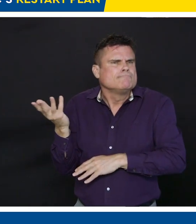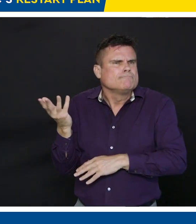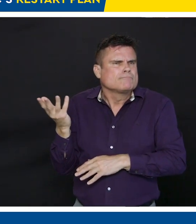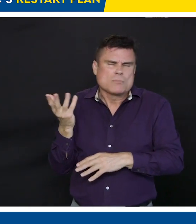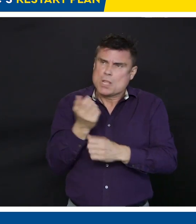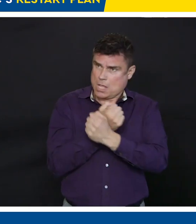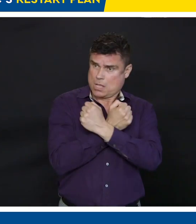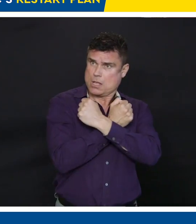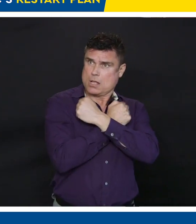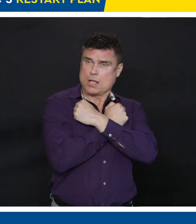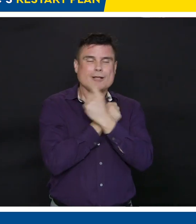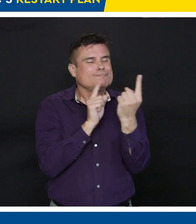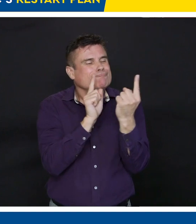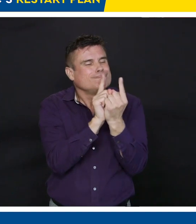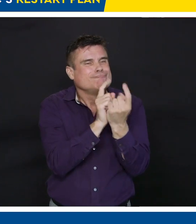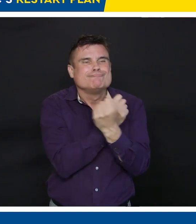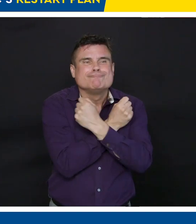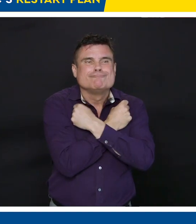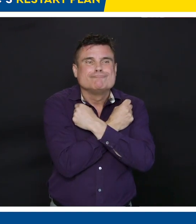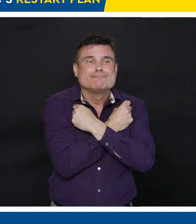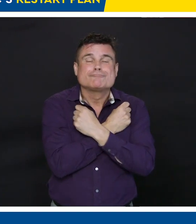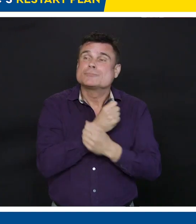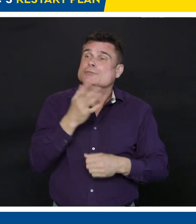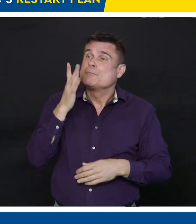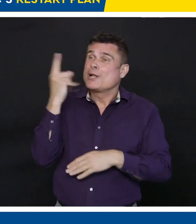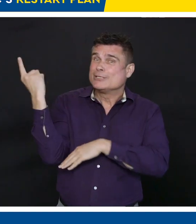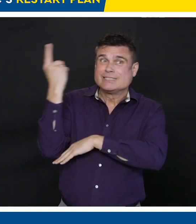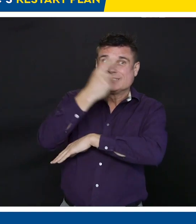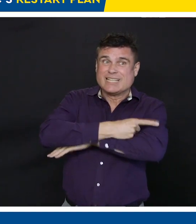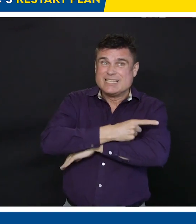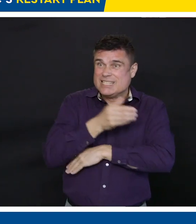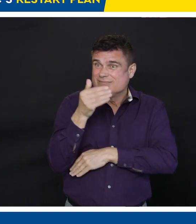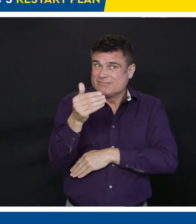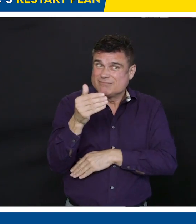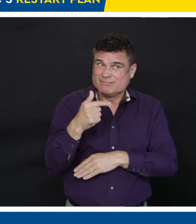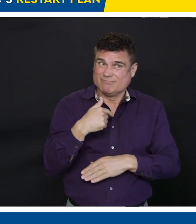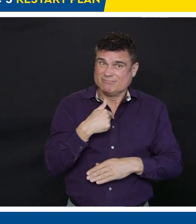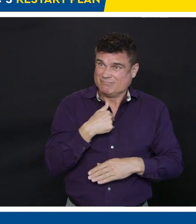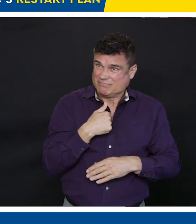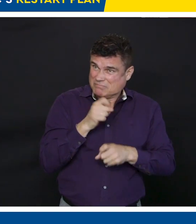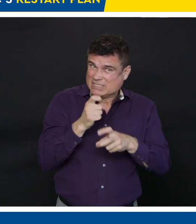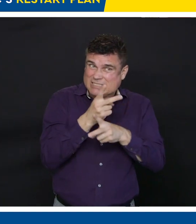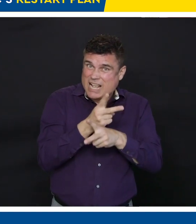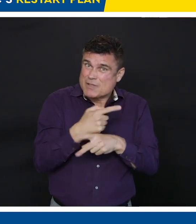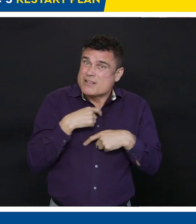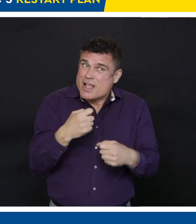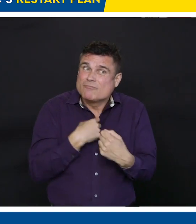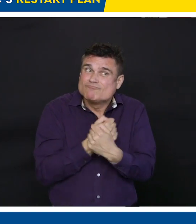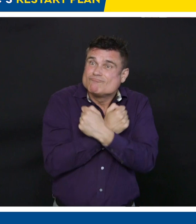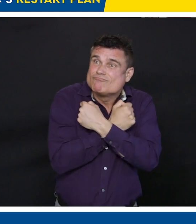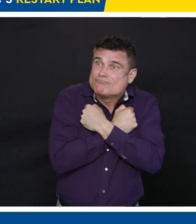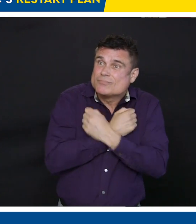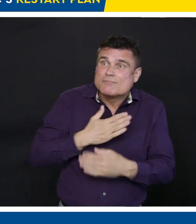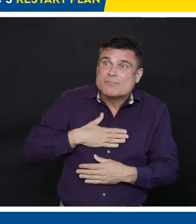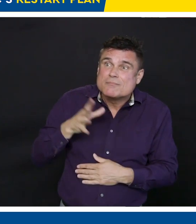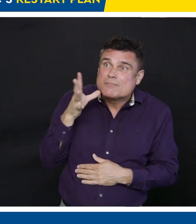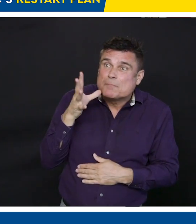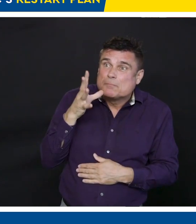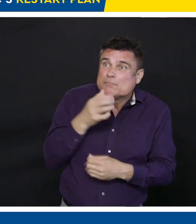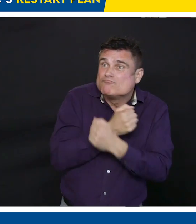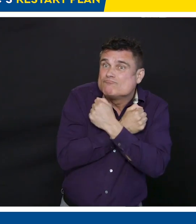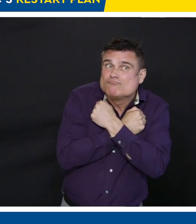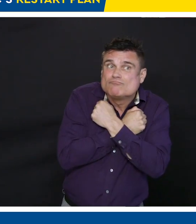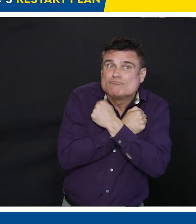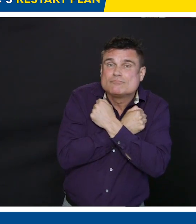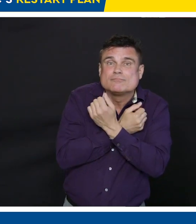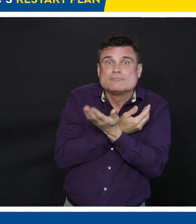can I hug my mom on Mother's Day? Very good question. If my mom was here, I'd want to hug her on Mother's Day. But these are